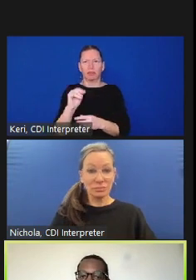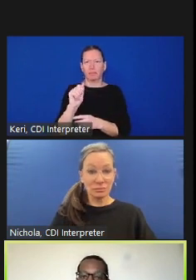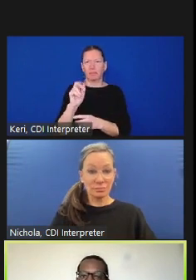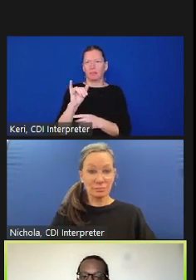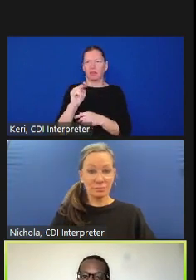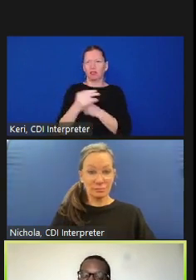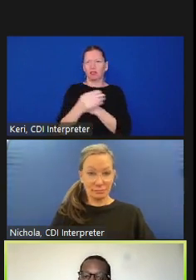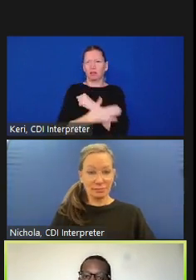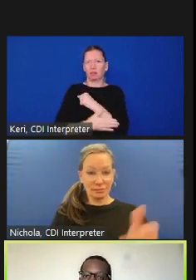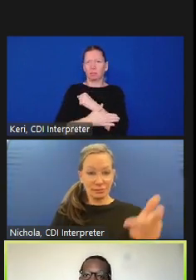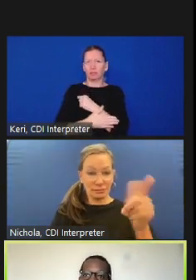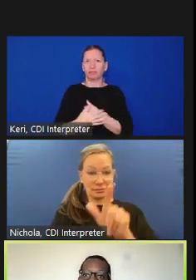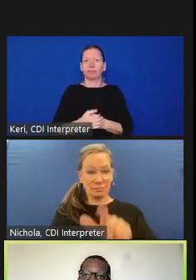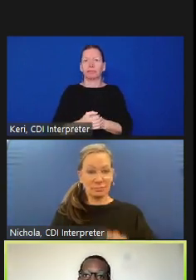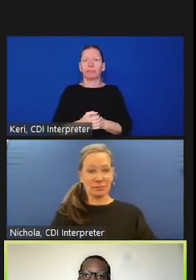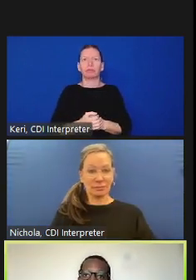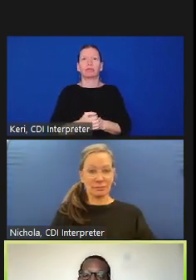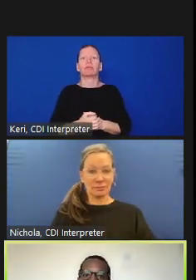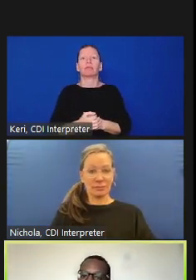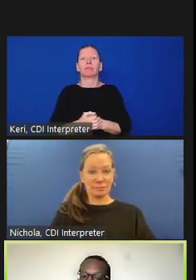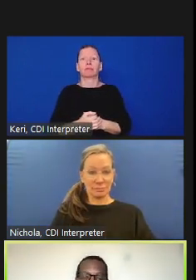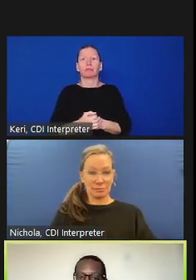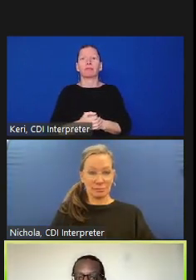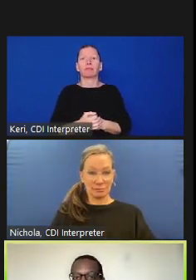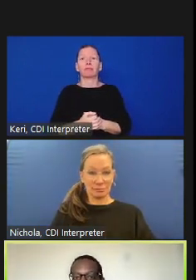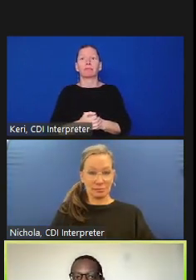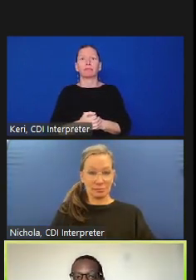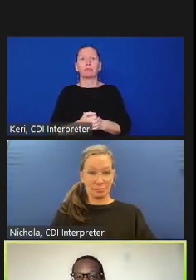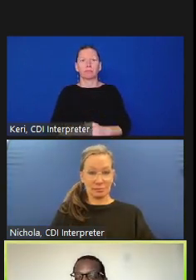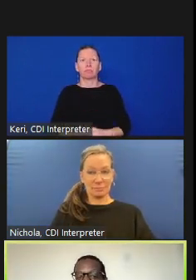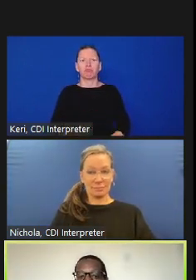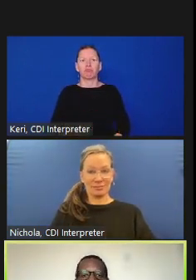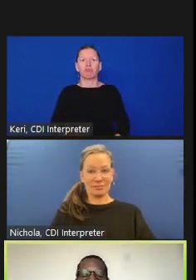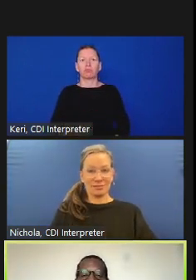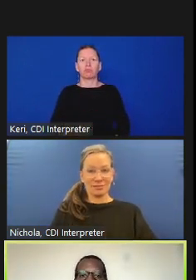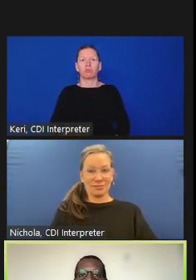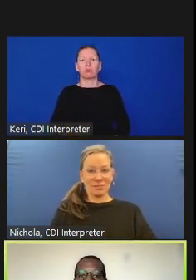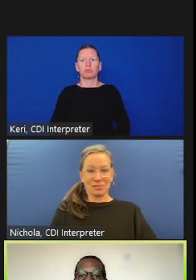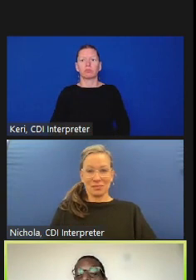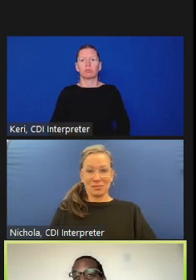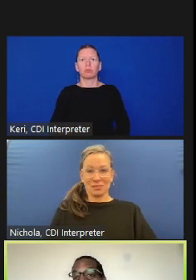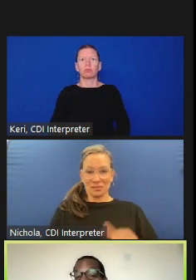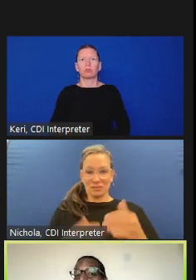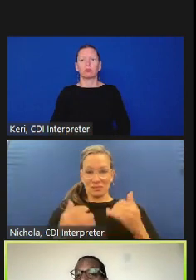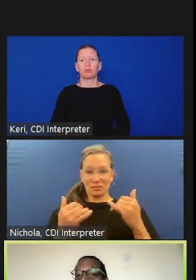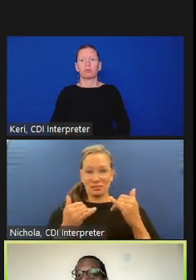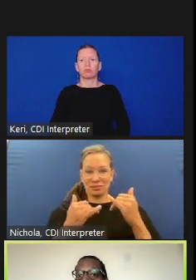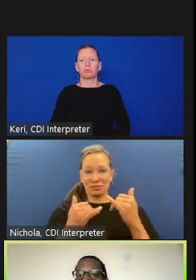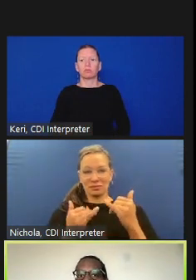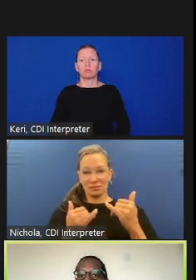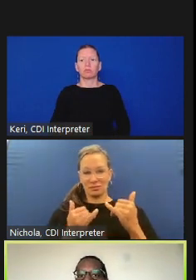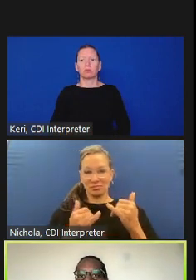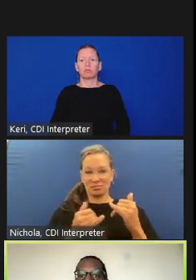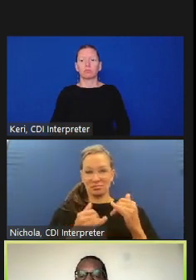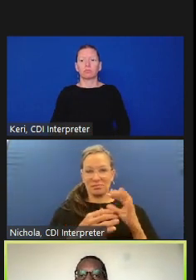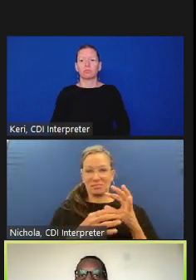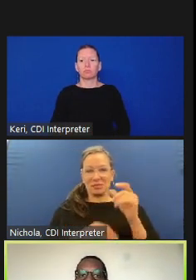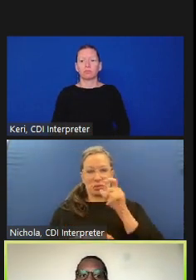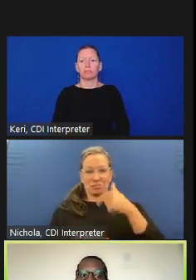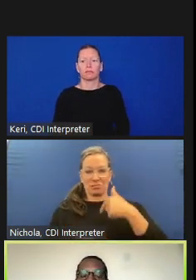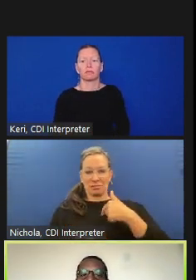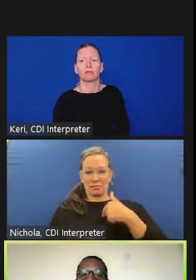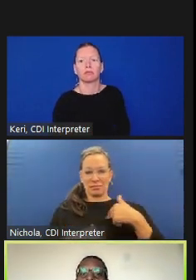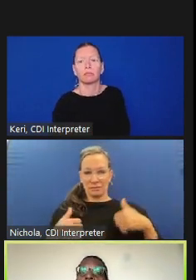a little background and information and um as i said i live in massachusetts i'm an east coaster i've been doing work in california through